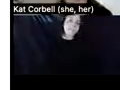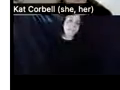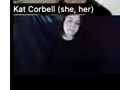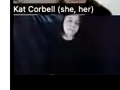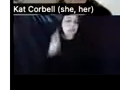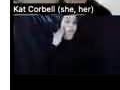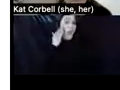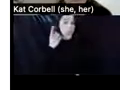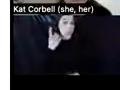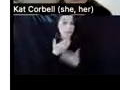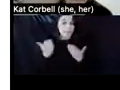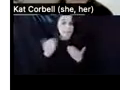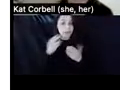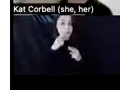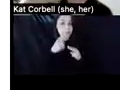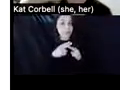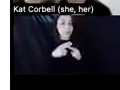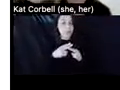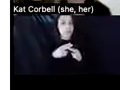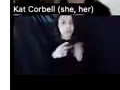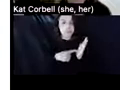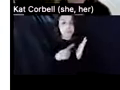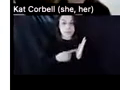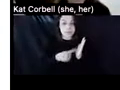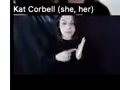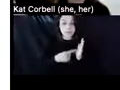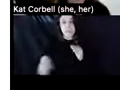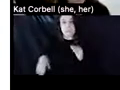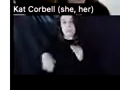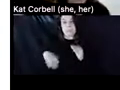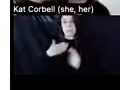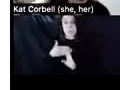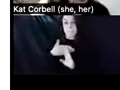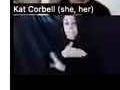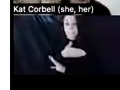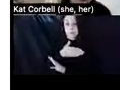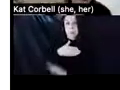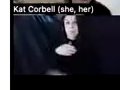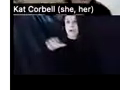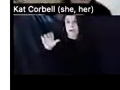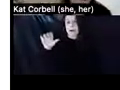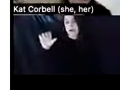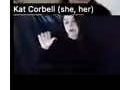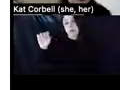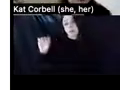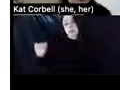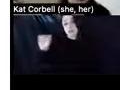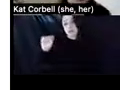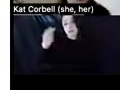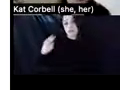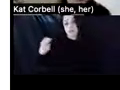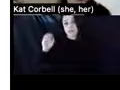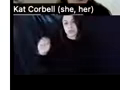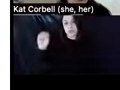I know one thing that I do mention to some people is, um, before shout became shout, I used to volunteer with, um,